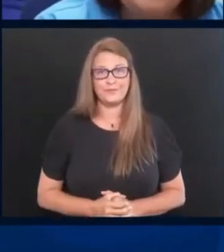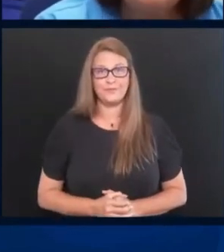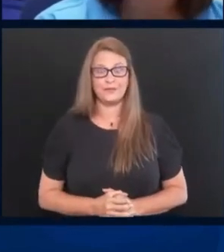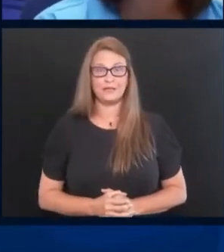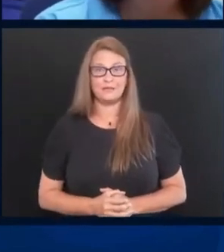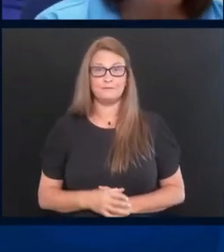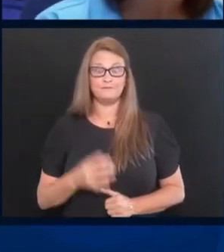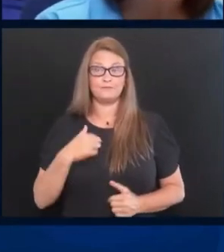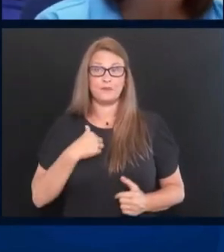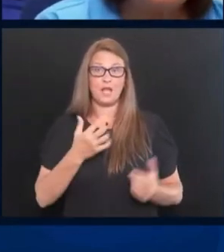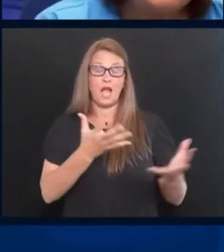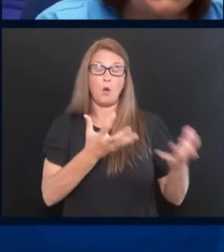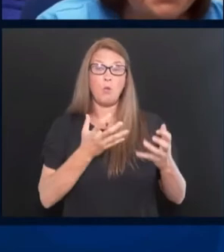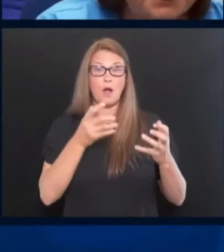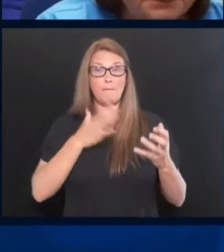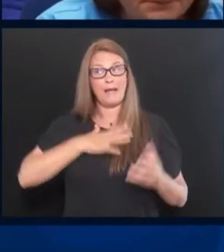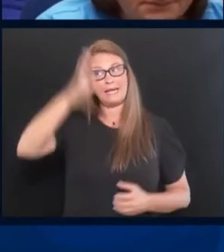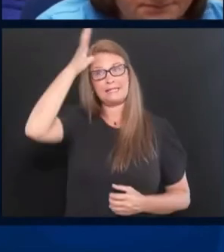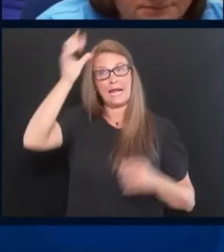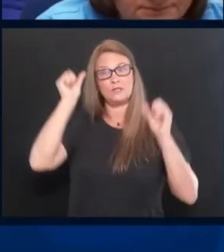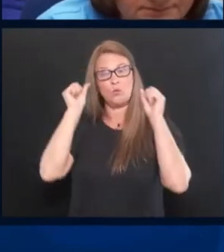I want him to wake up.